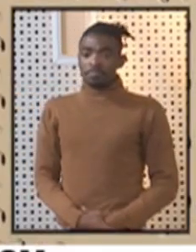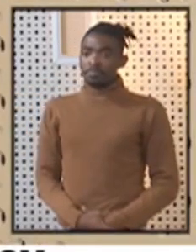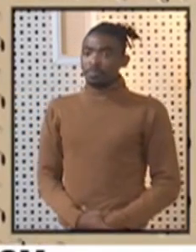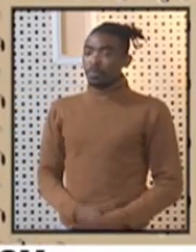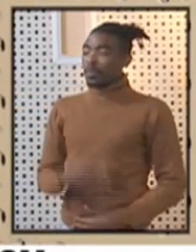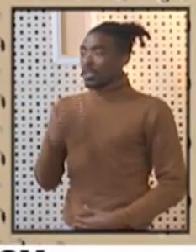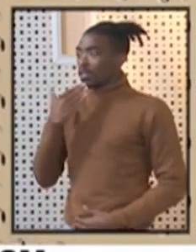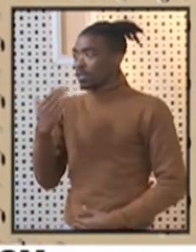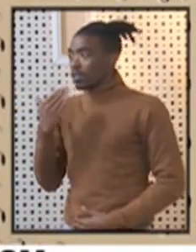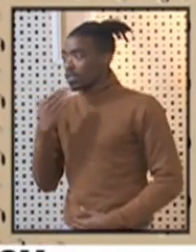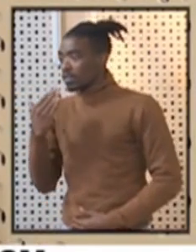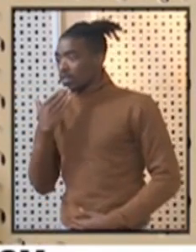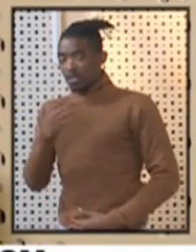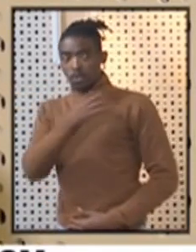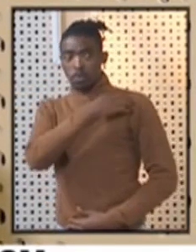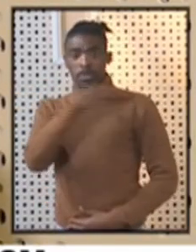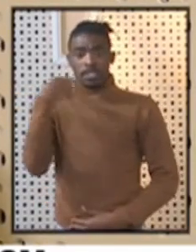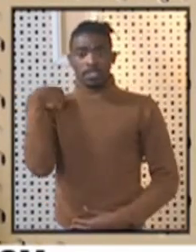Minister.